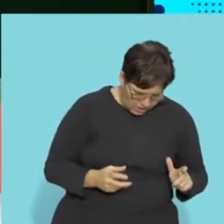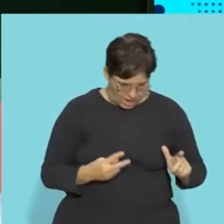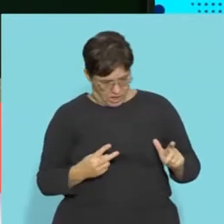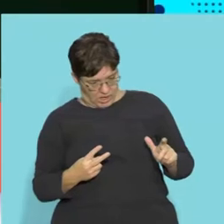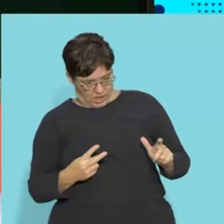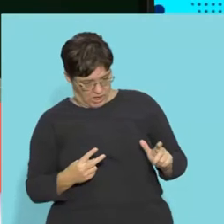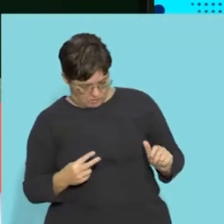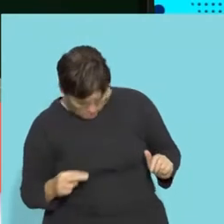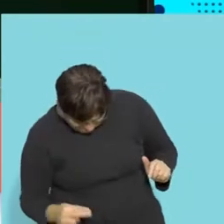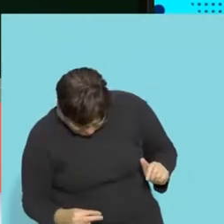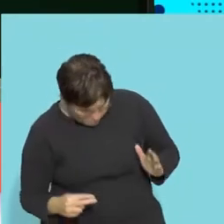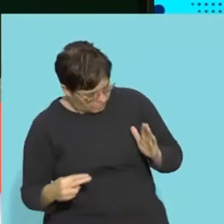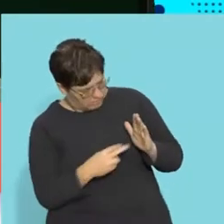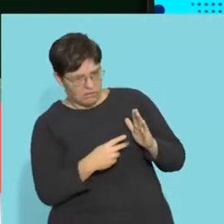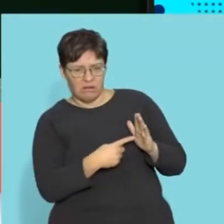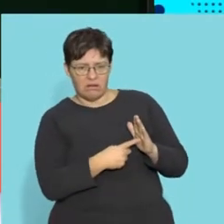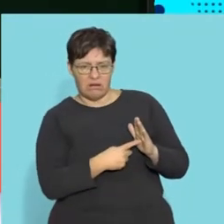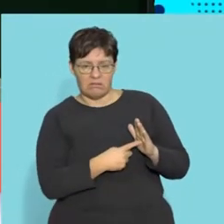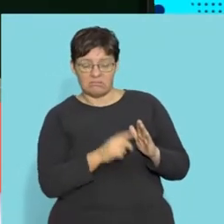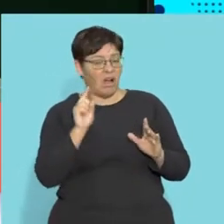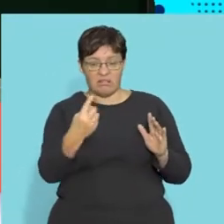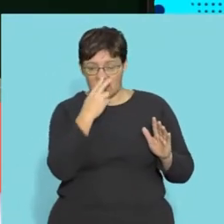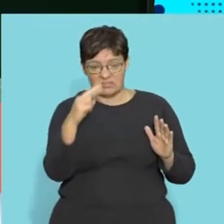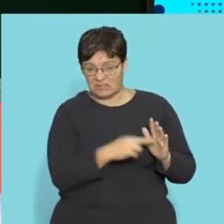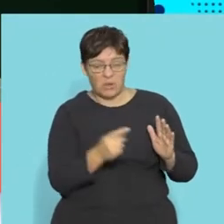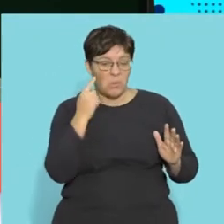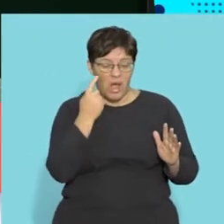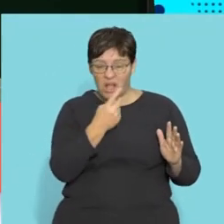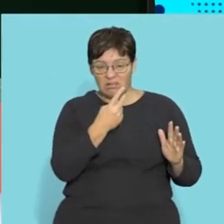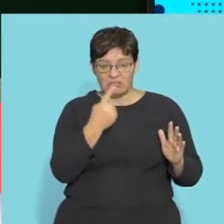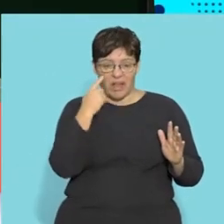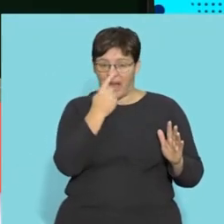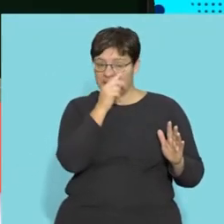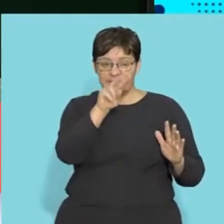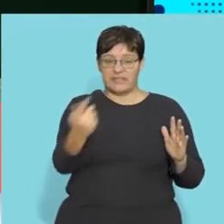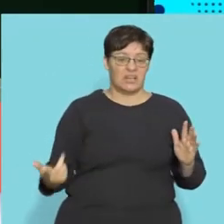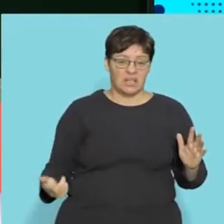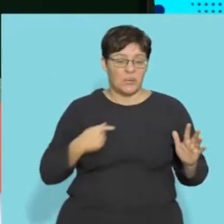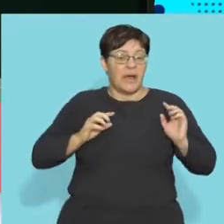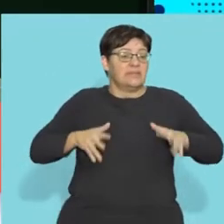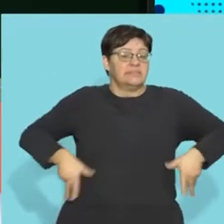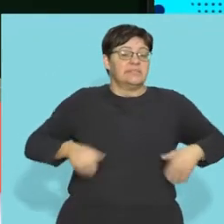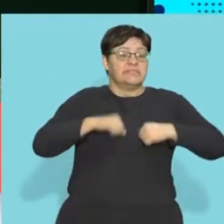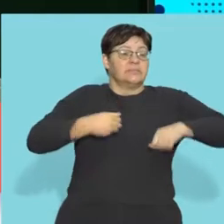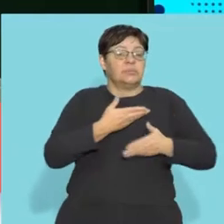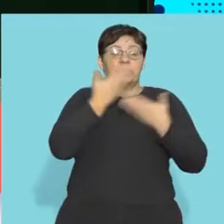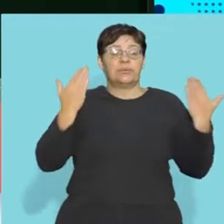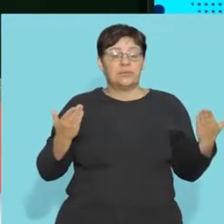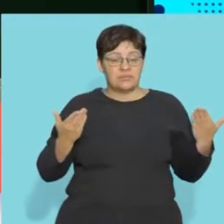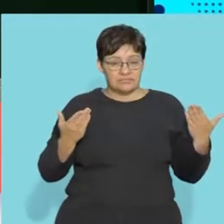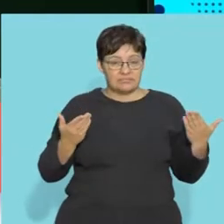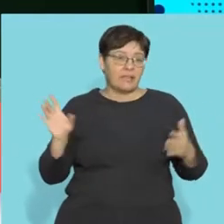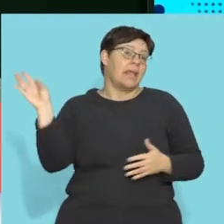shoes and you look at this foot, which by the way you won't be able to do because you won't have eyes, because you don't have a nervous system.